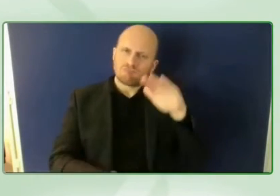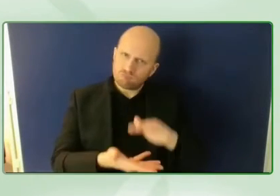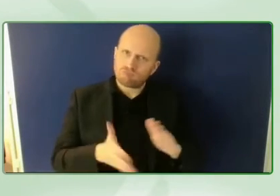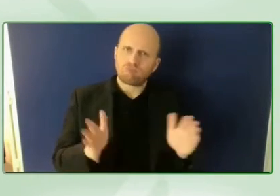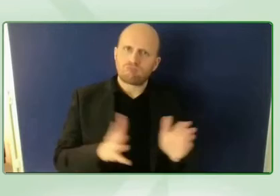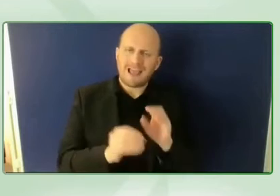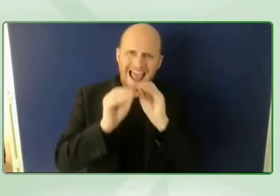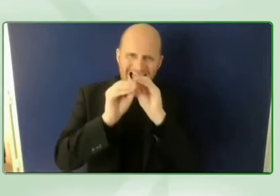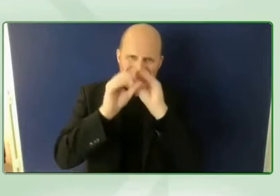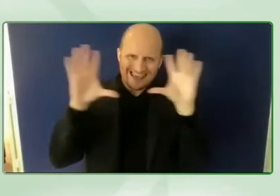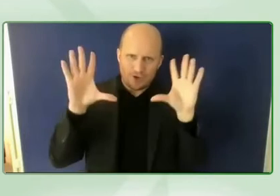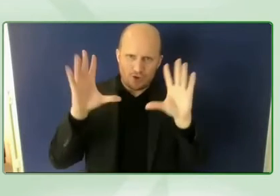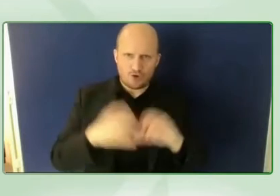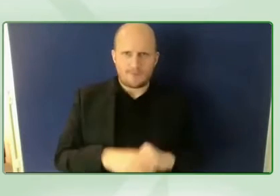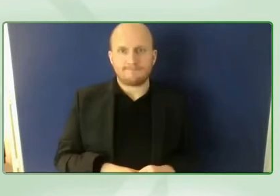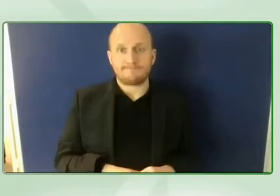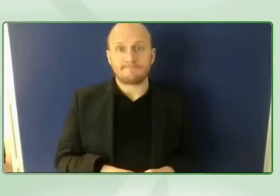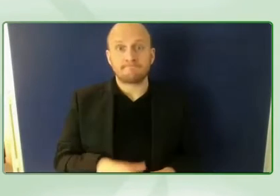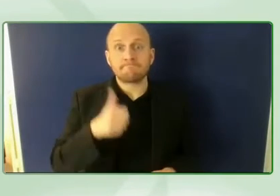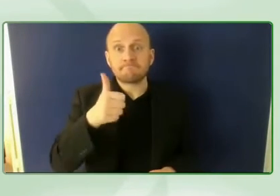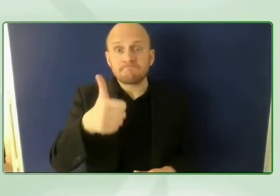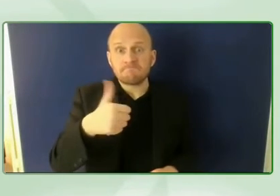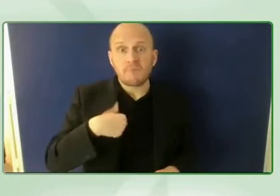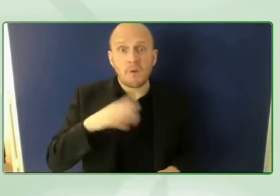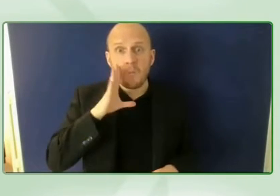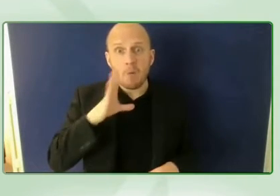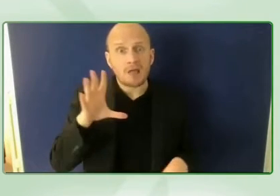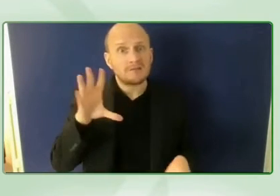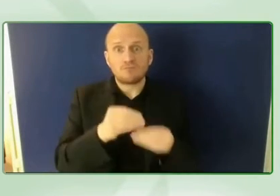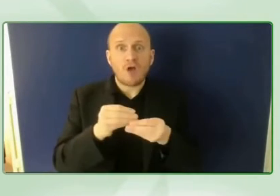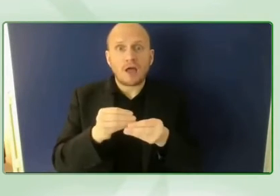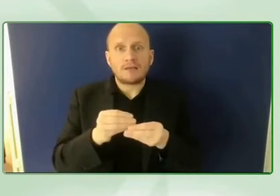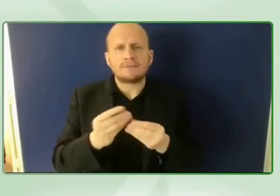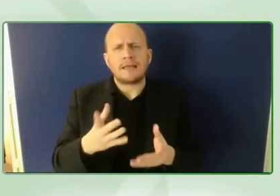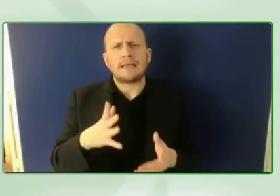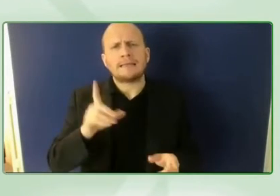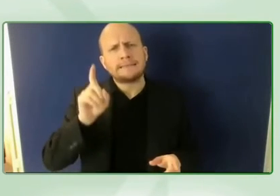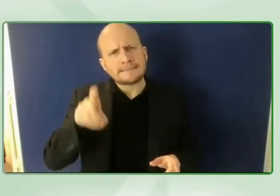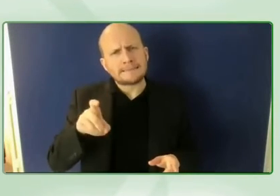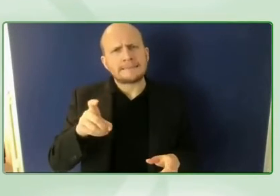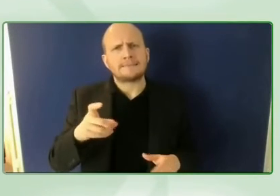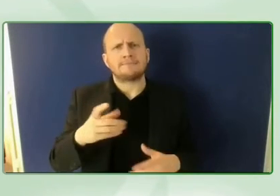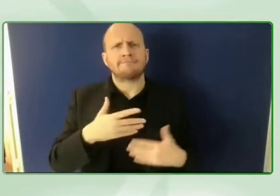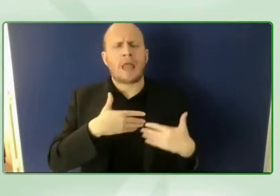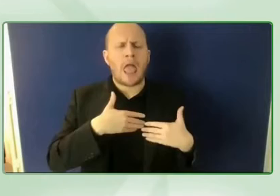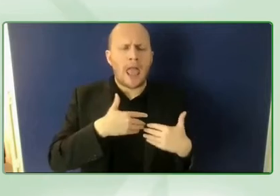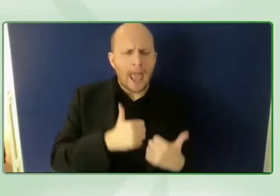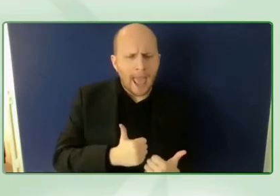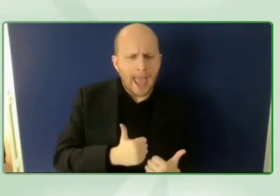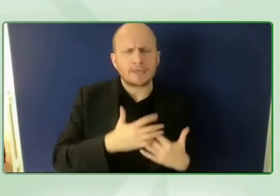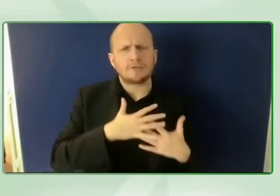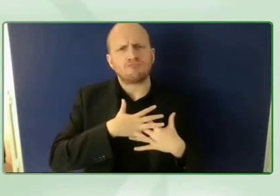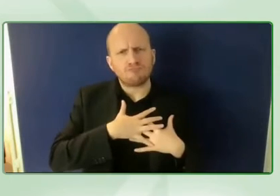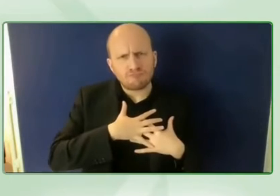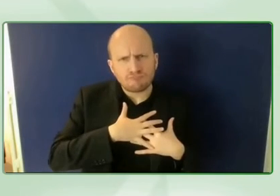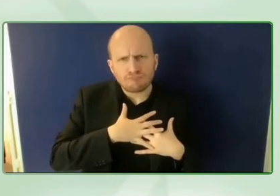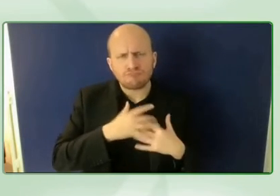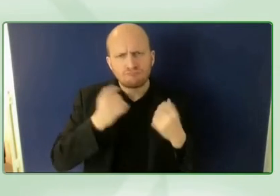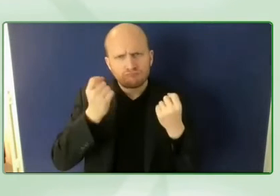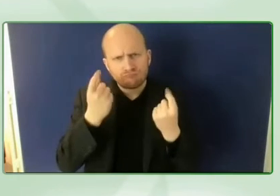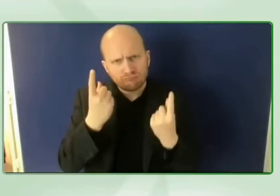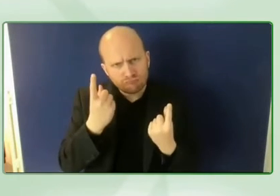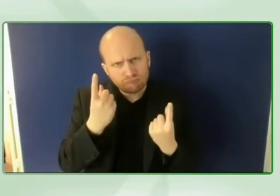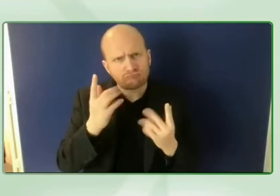summarize all of that with empathy and kindness it does exist and i think we the 15 is a marvelous example for that